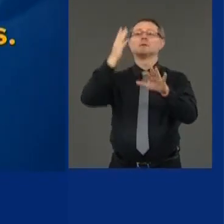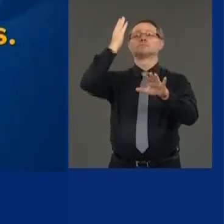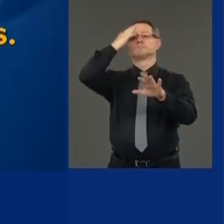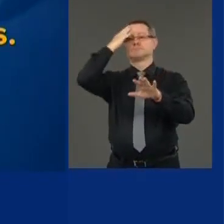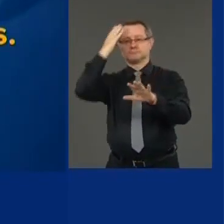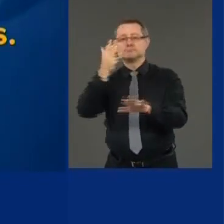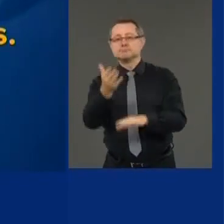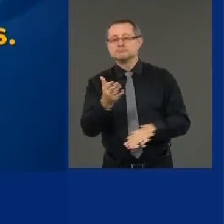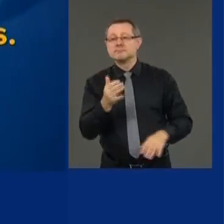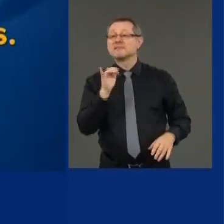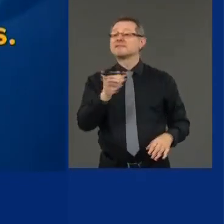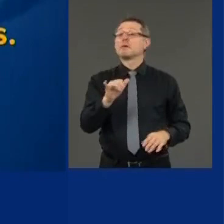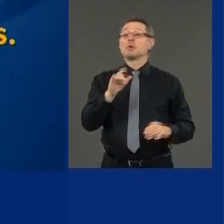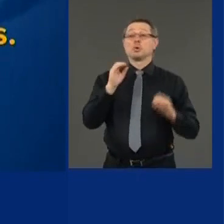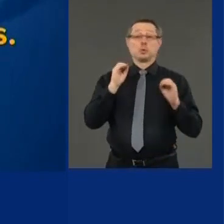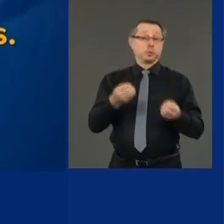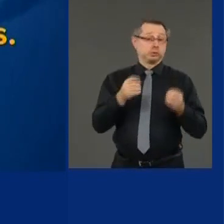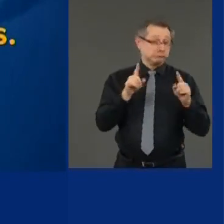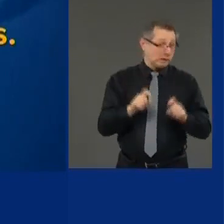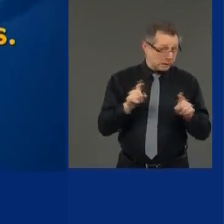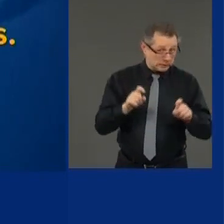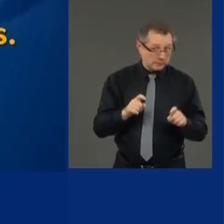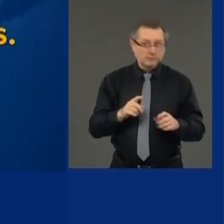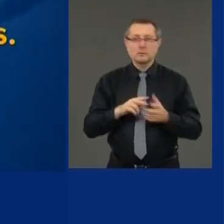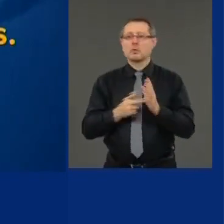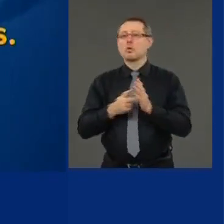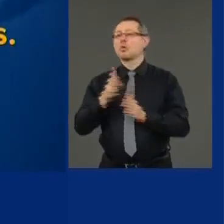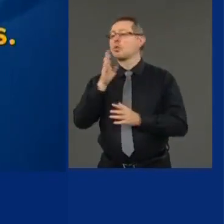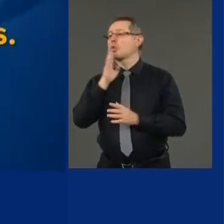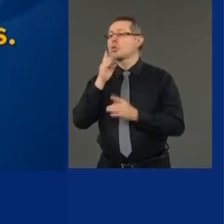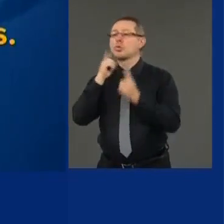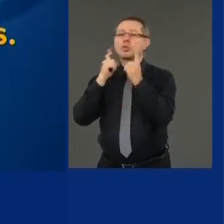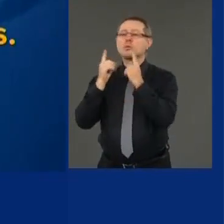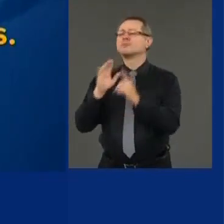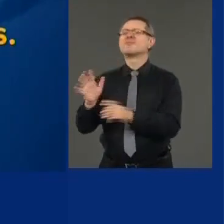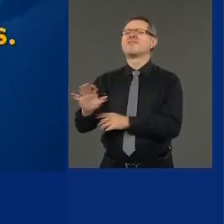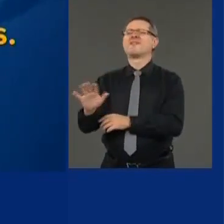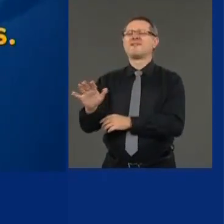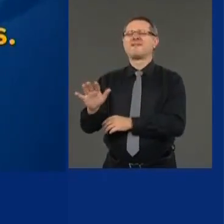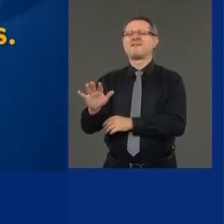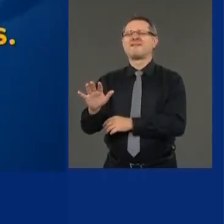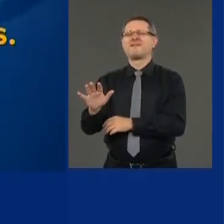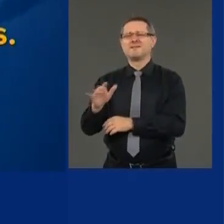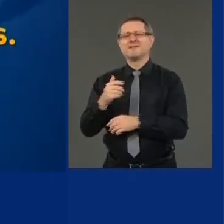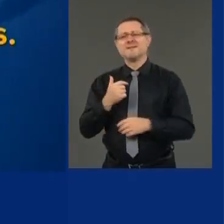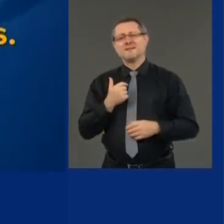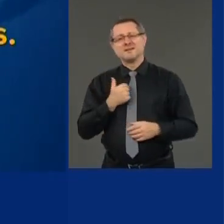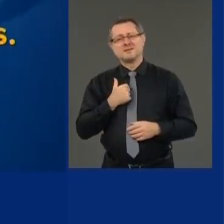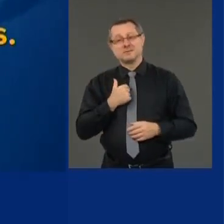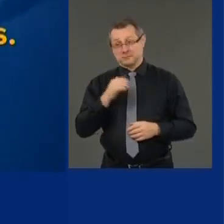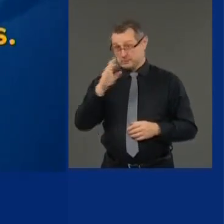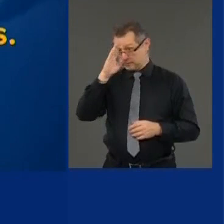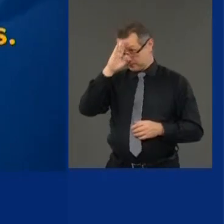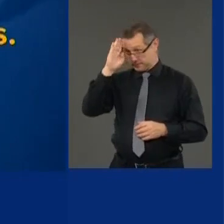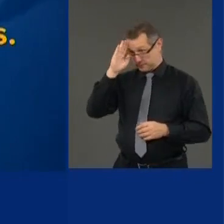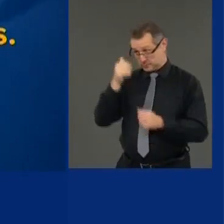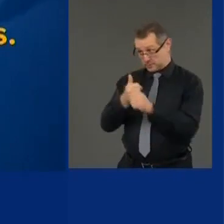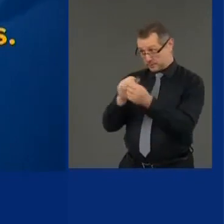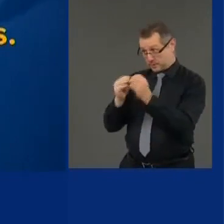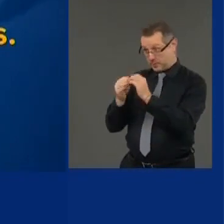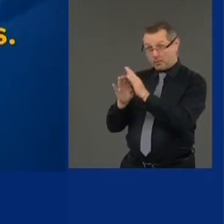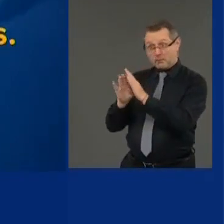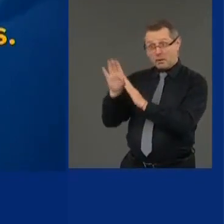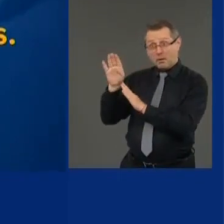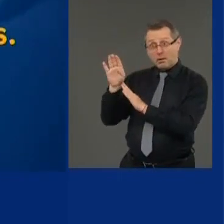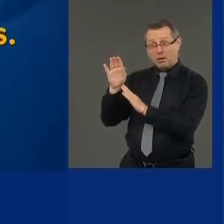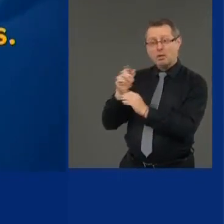You have the number of hospitalizations, but that is a lagging indicator, and it's too late when the hospitalizations are going up. The testing